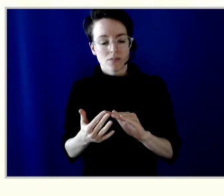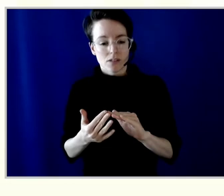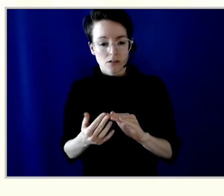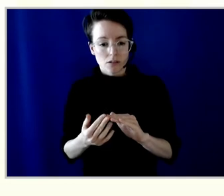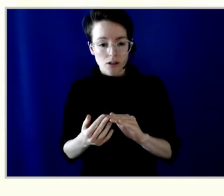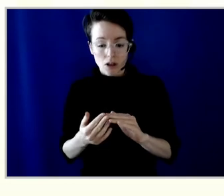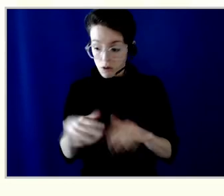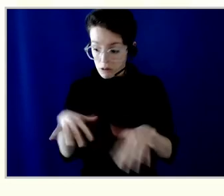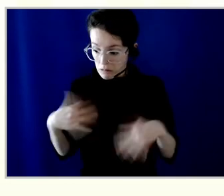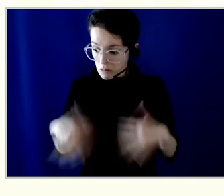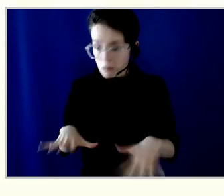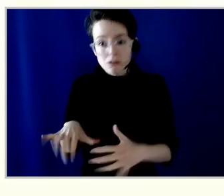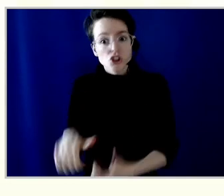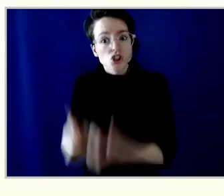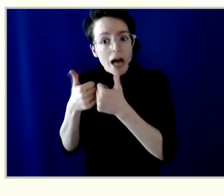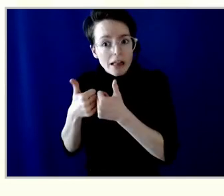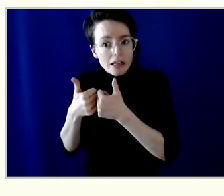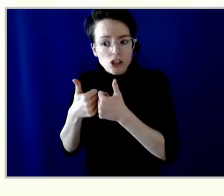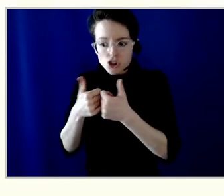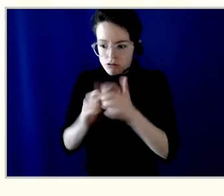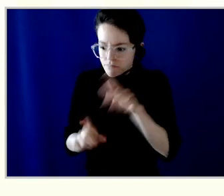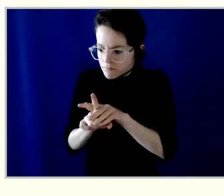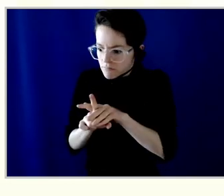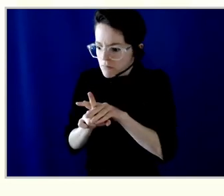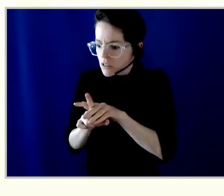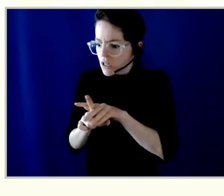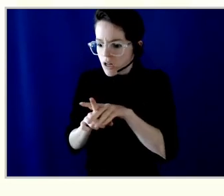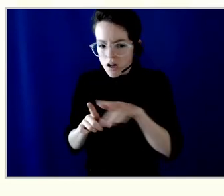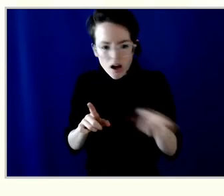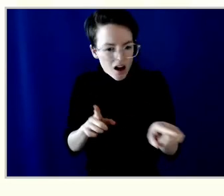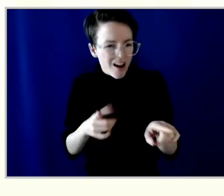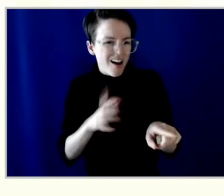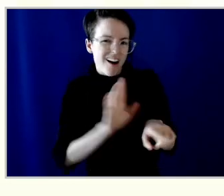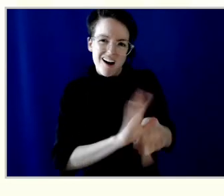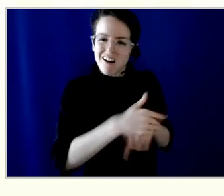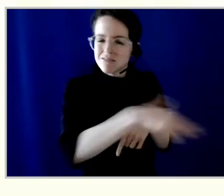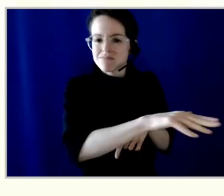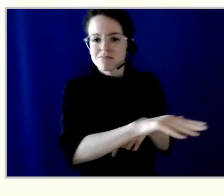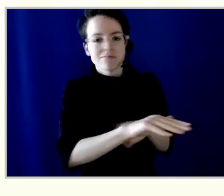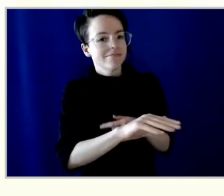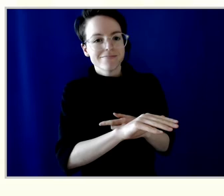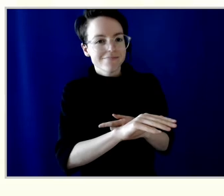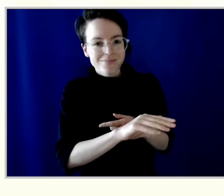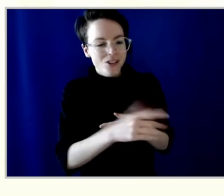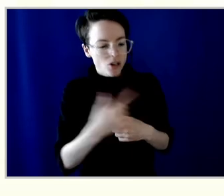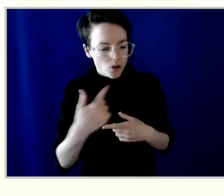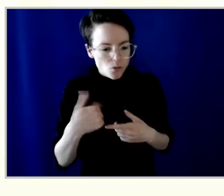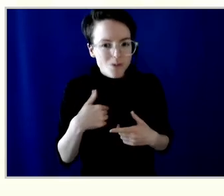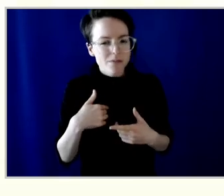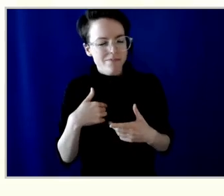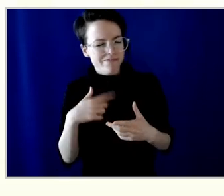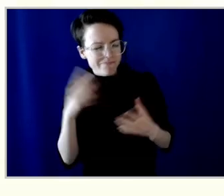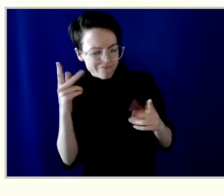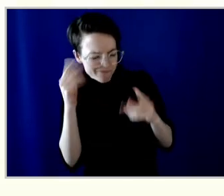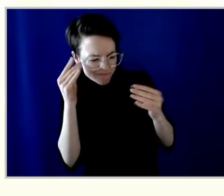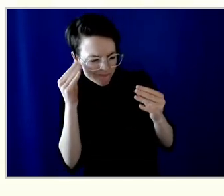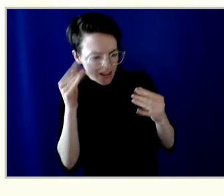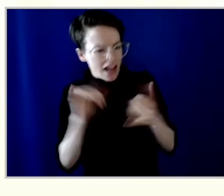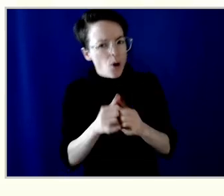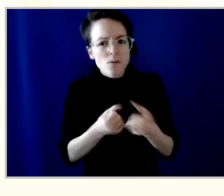how can we help? And we provided solutions. For example, we proactively reached out to members who might have been